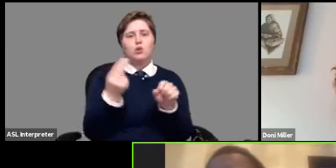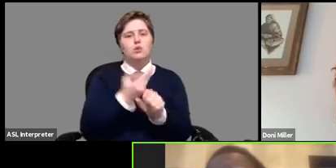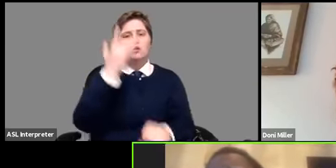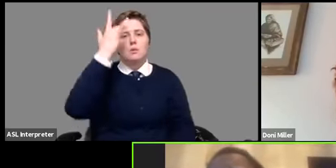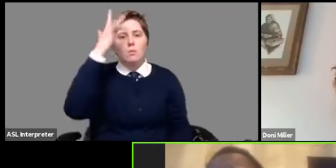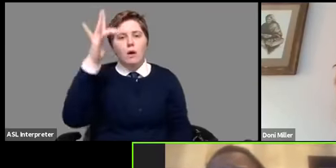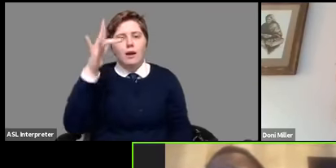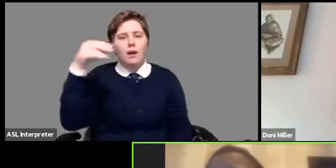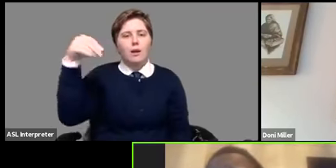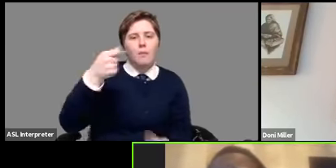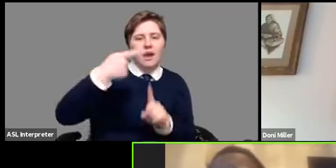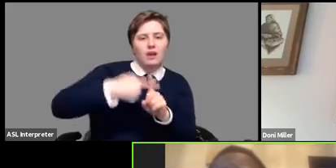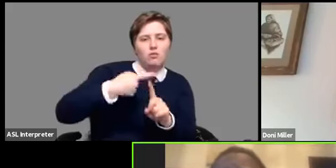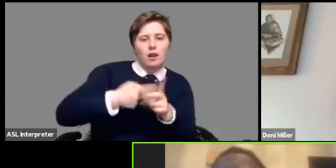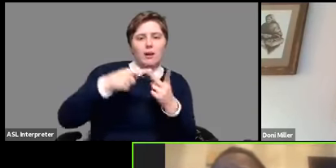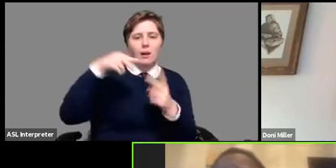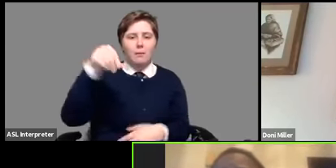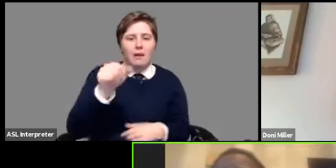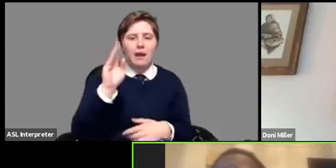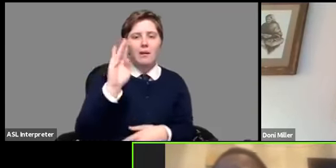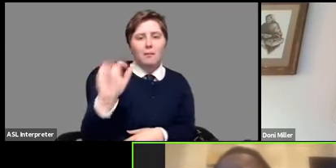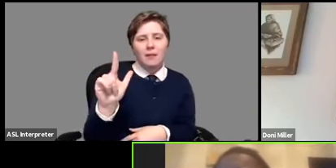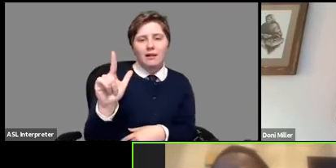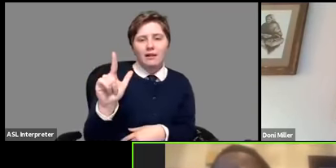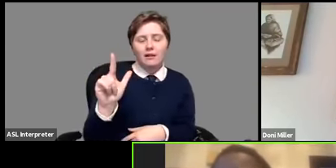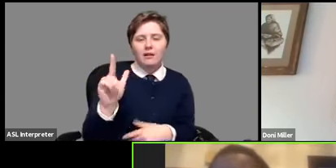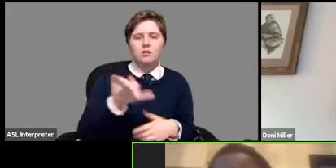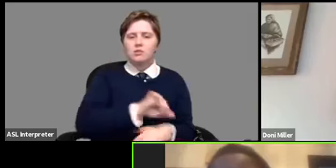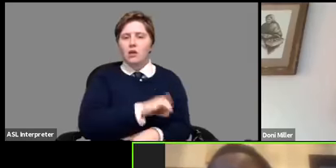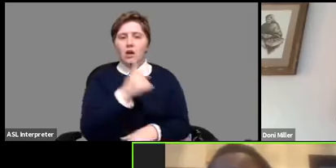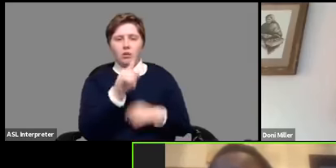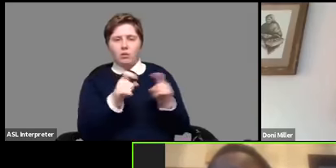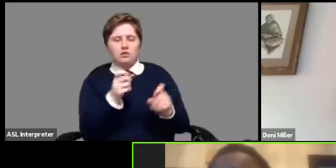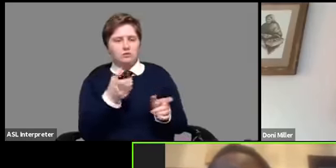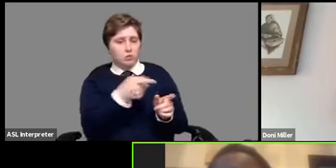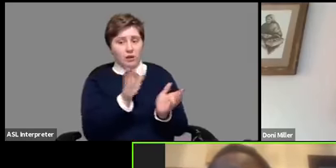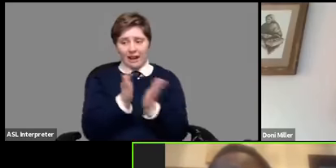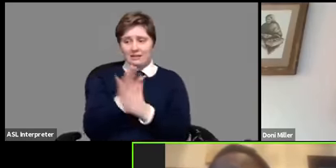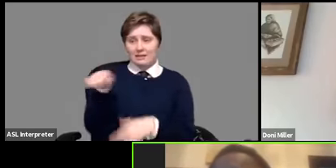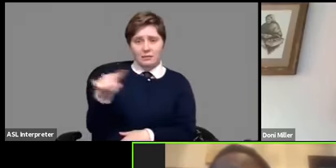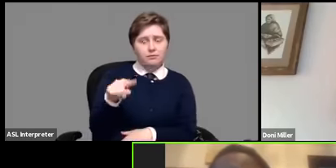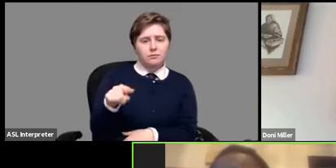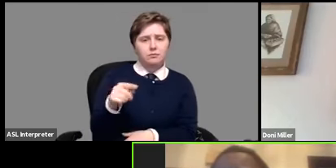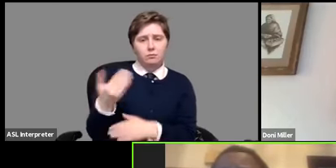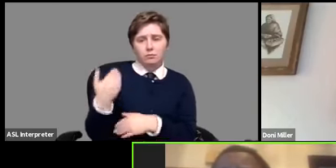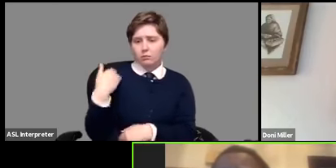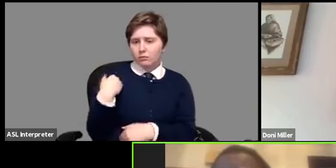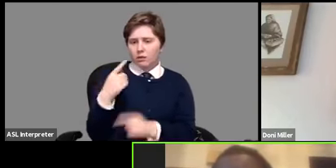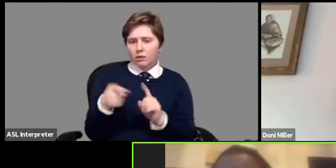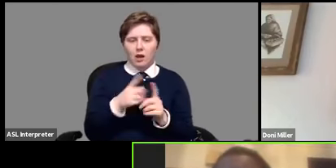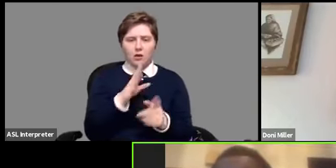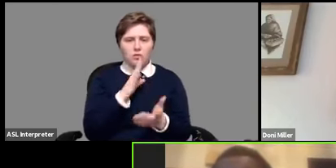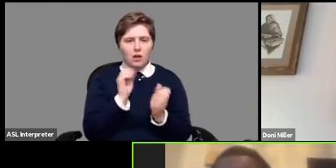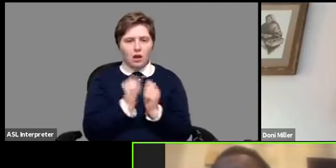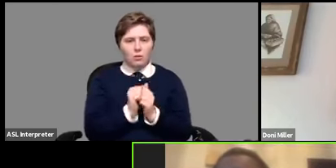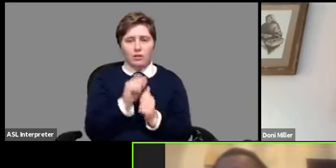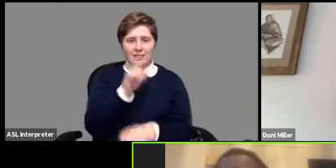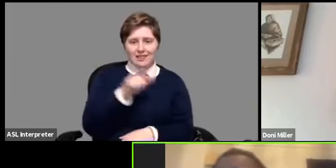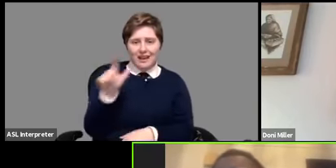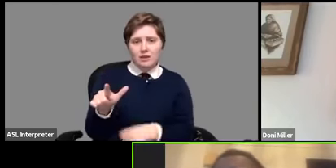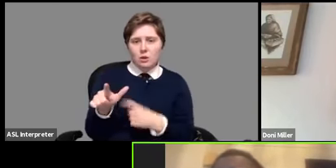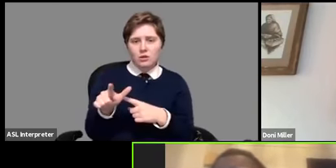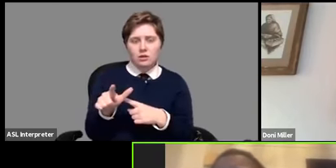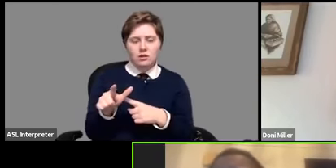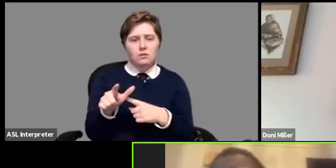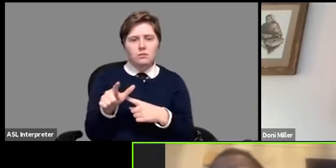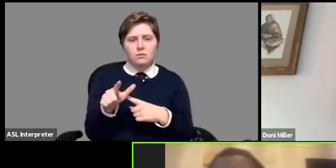pay your rent pay your utilities there was also a question that you had asked her um earlier about talking to the landlord and